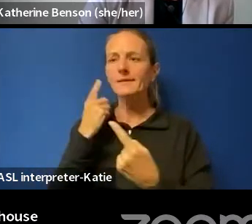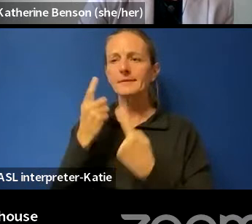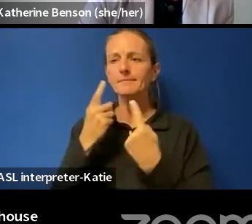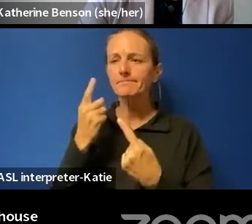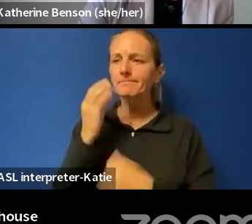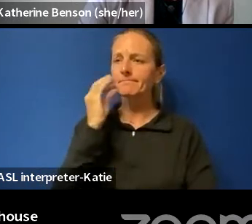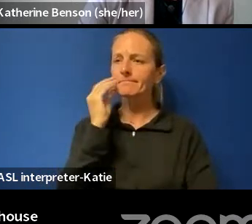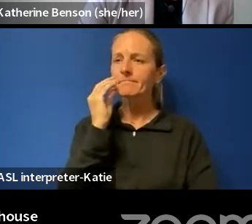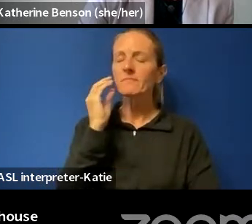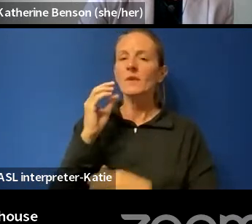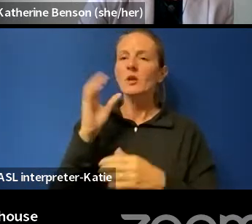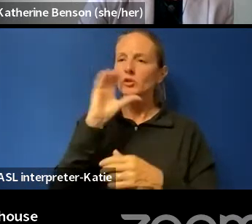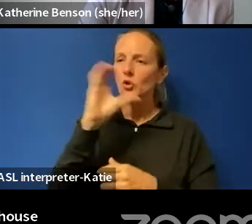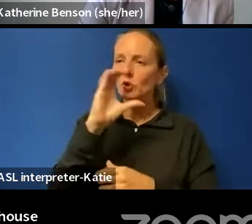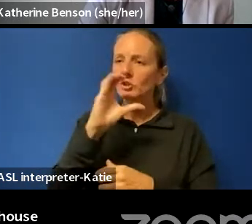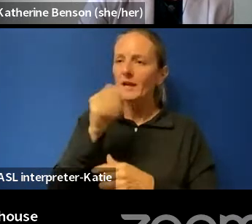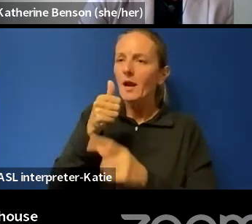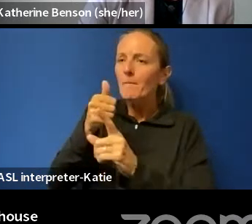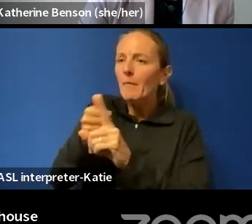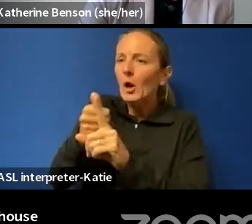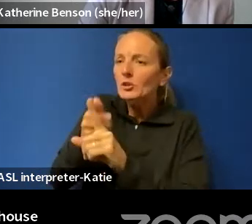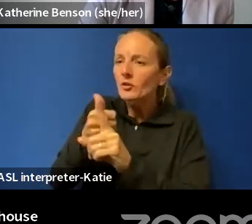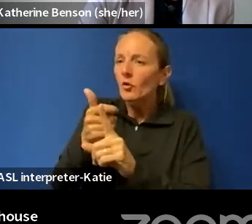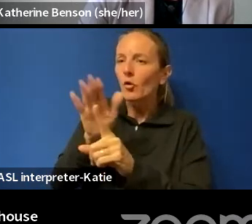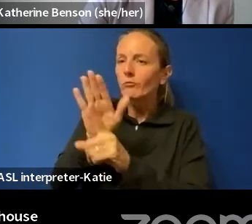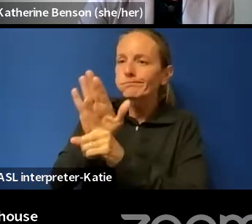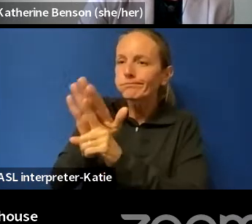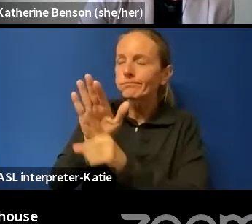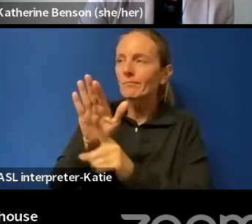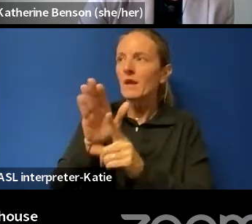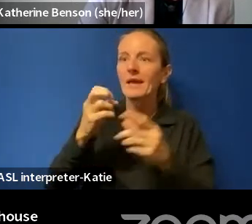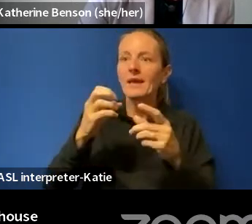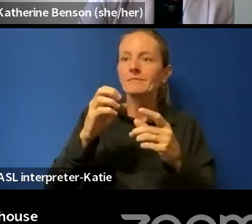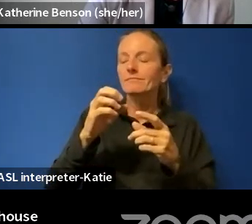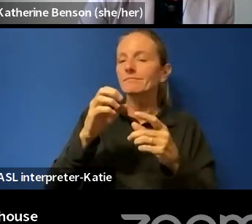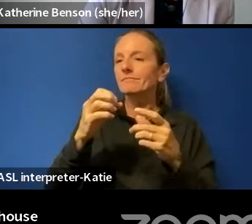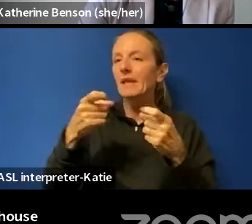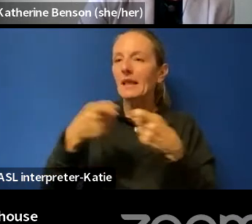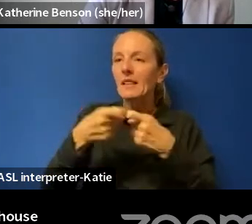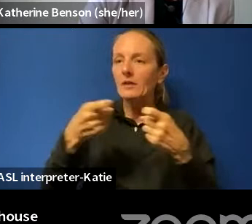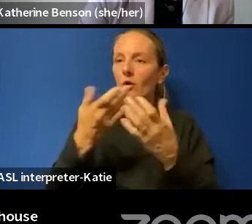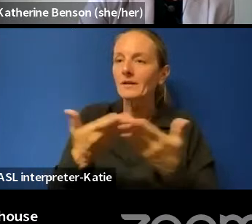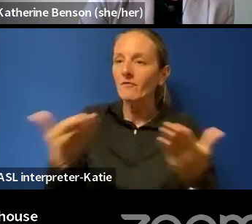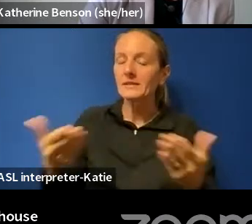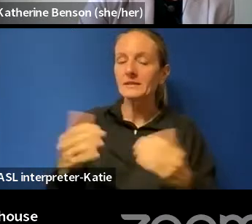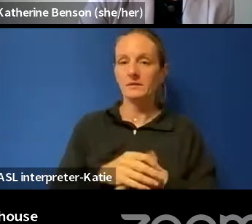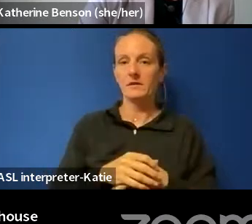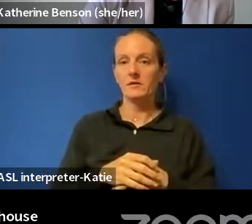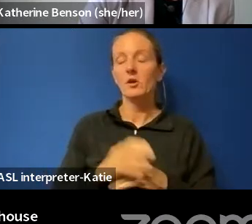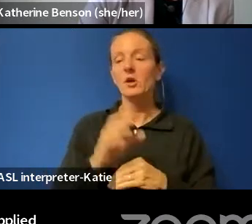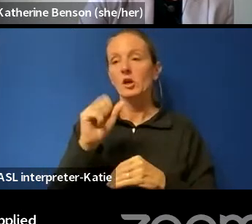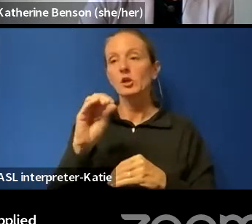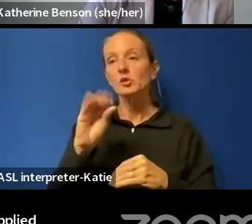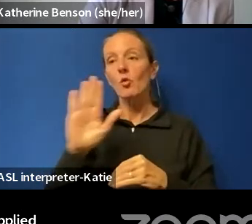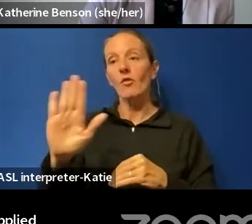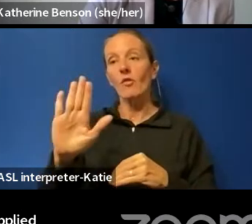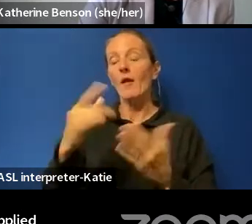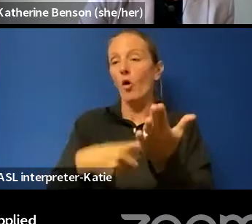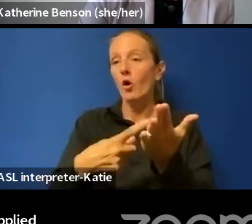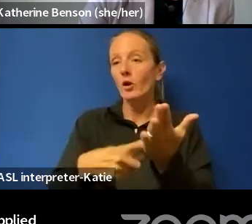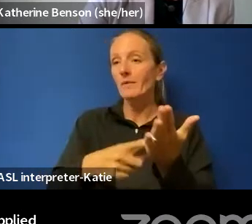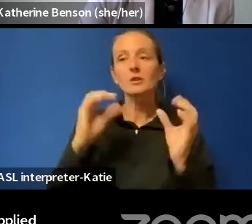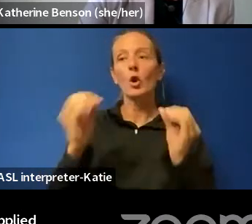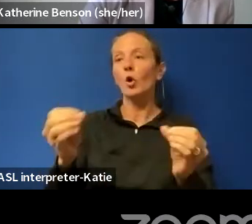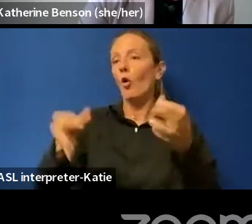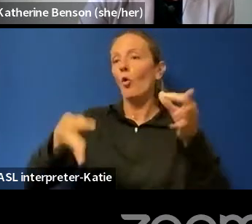of personal electronic devices. Justice at present, while some parties have attempted to raise the dissent in their arguments, no court